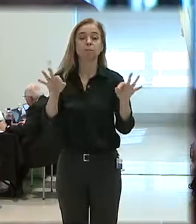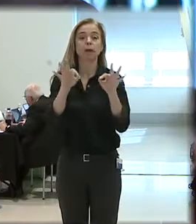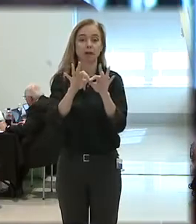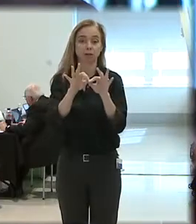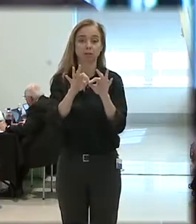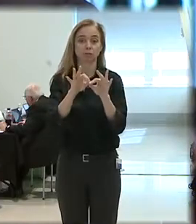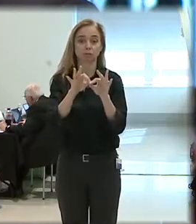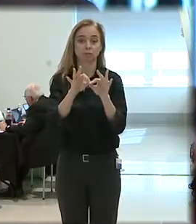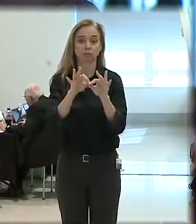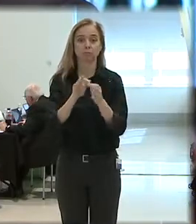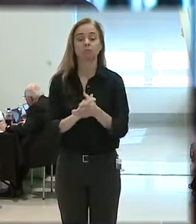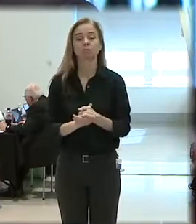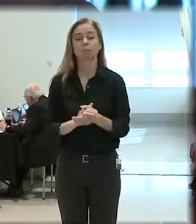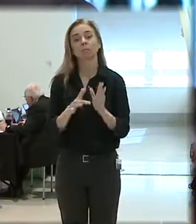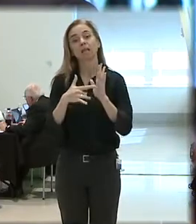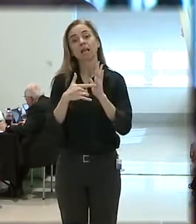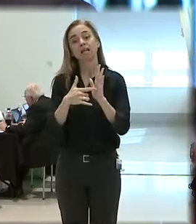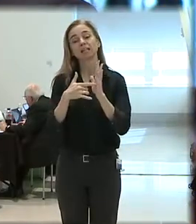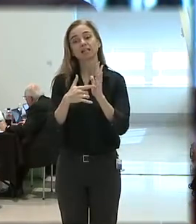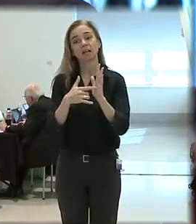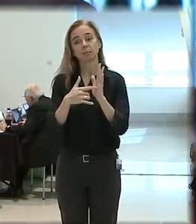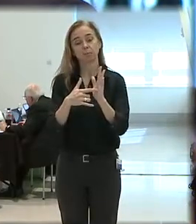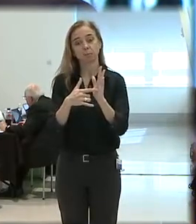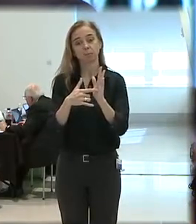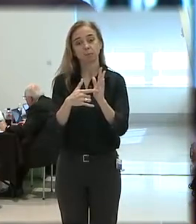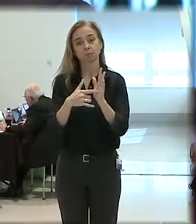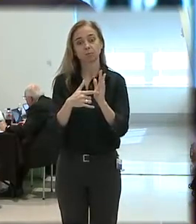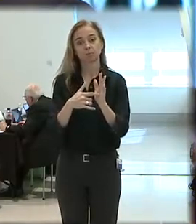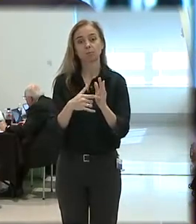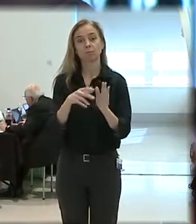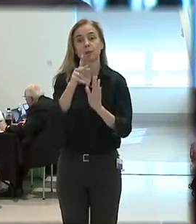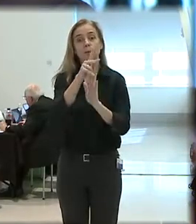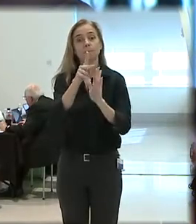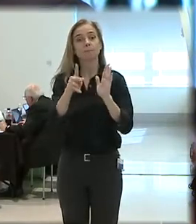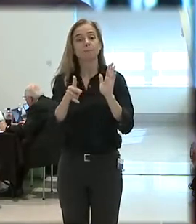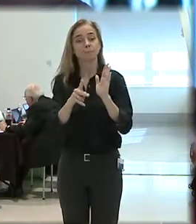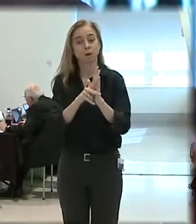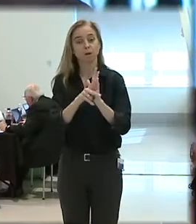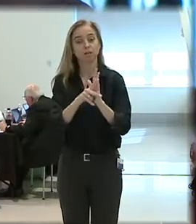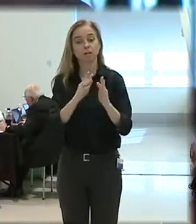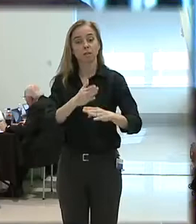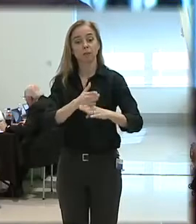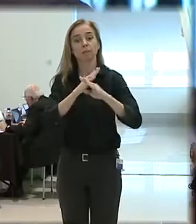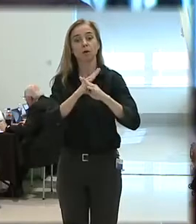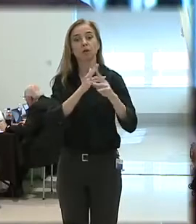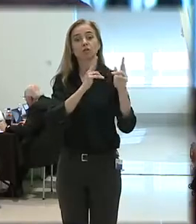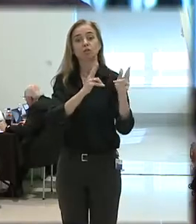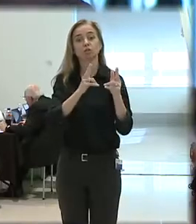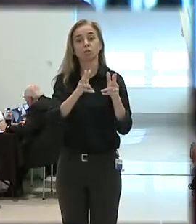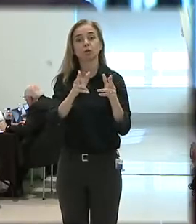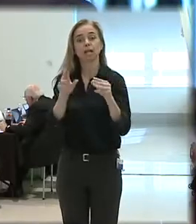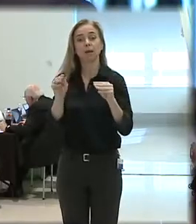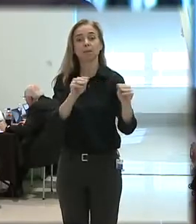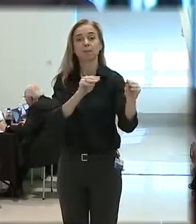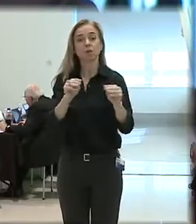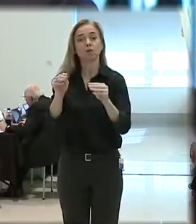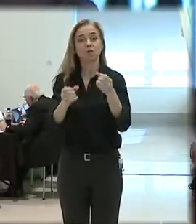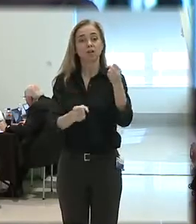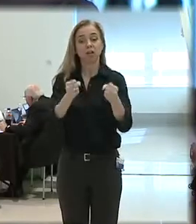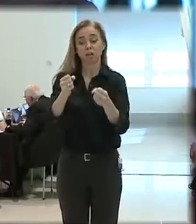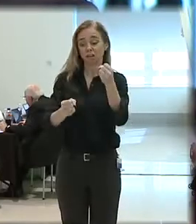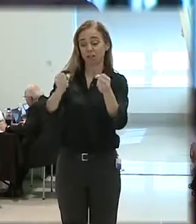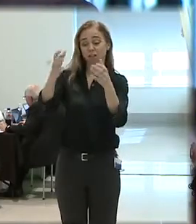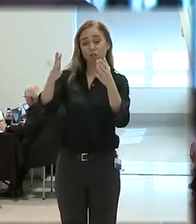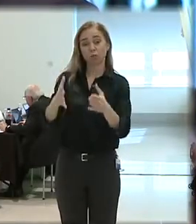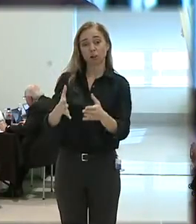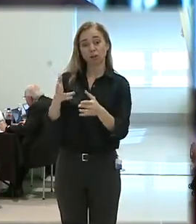Policies matter. For example, PERF has long called for policies that bar officers from shooting at moving vehicles. If a driver is